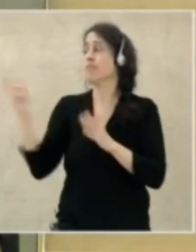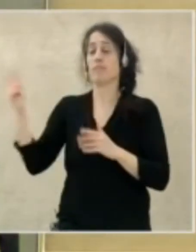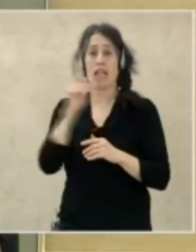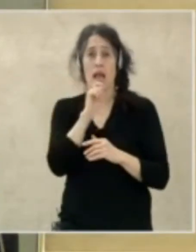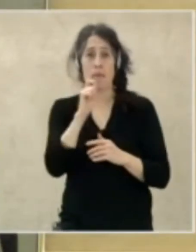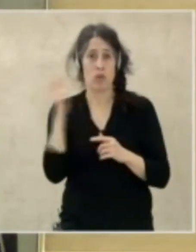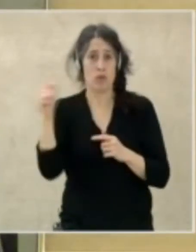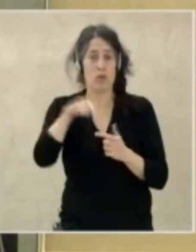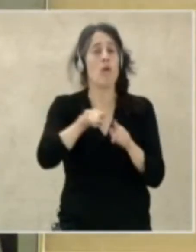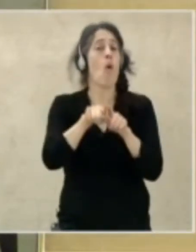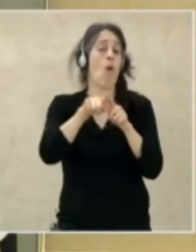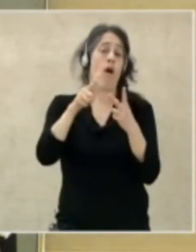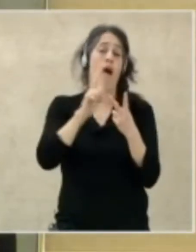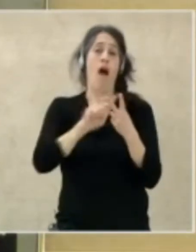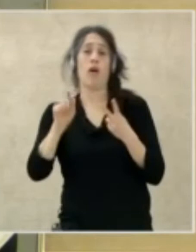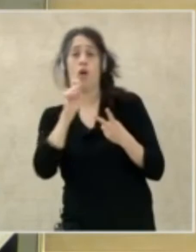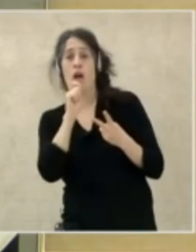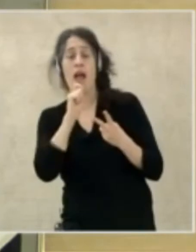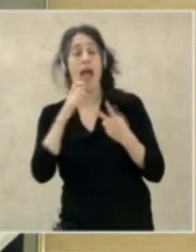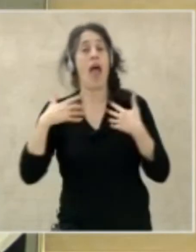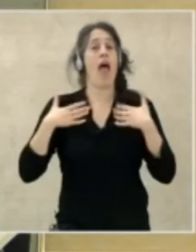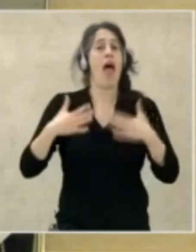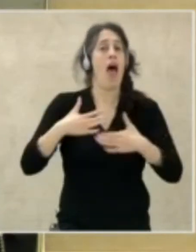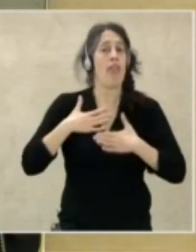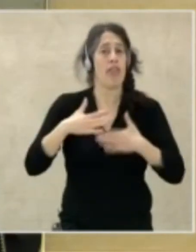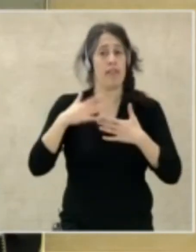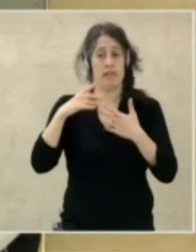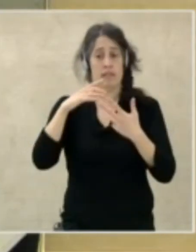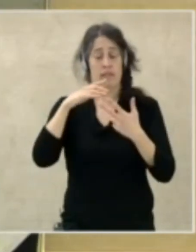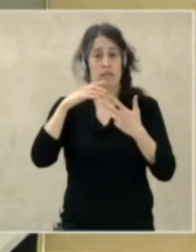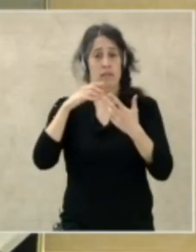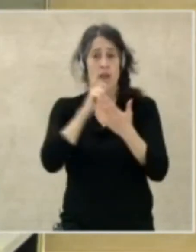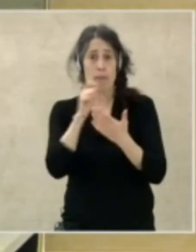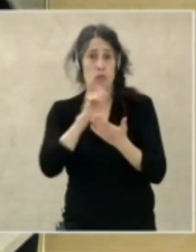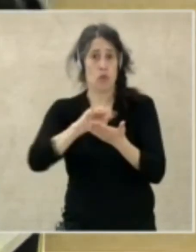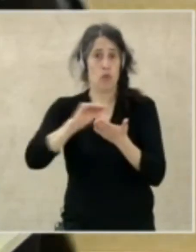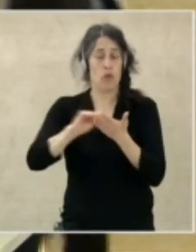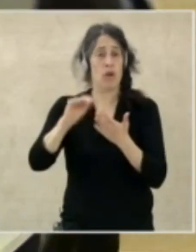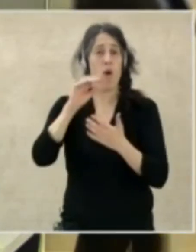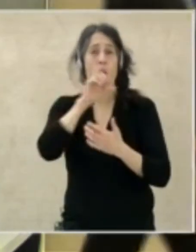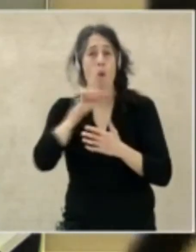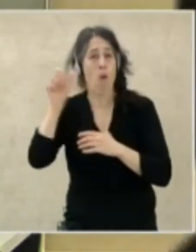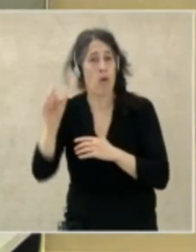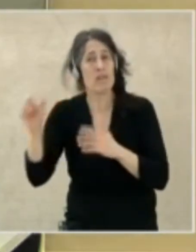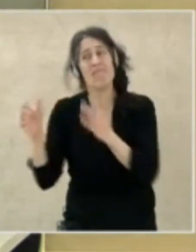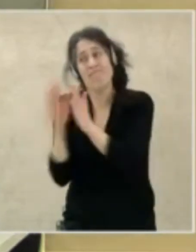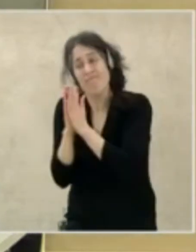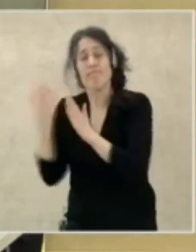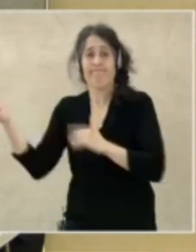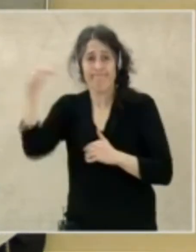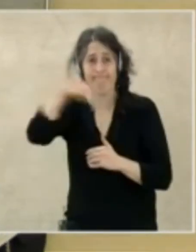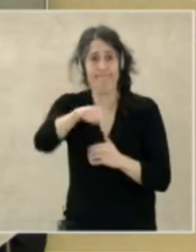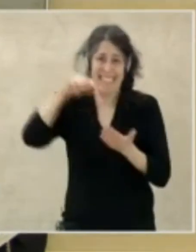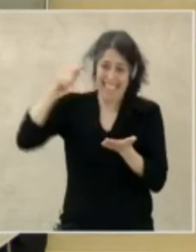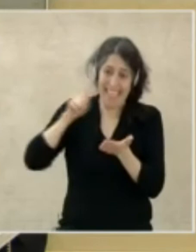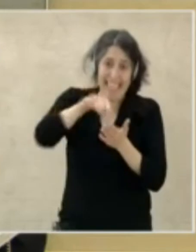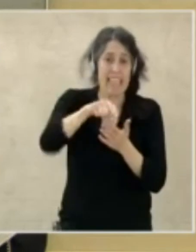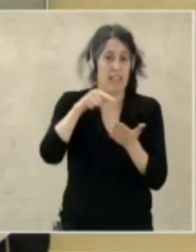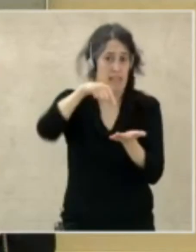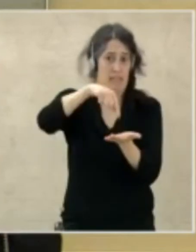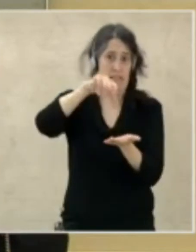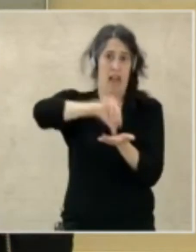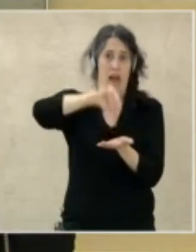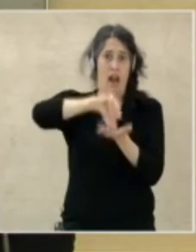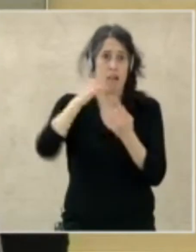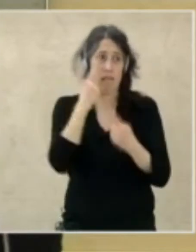Rapporteur on Health and Special Rapporteur on the Elderly Person, and to demand a visit to Iran, where you can assess the situation of human rights in